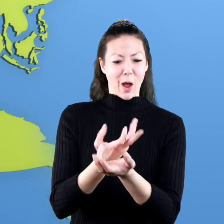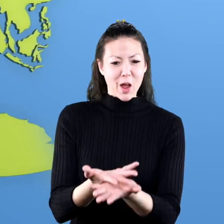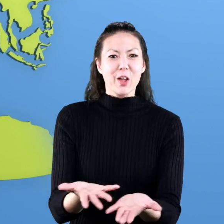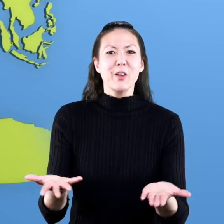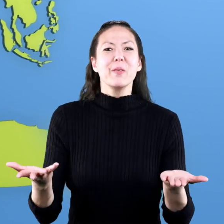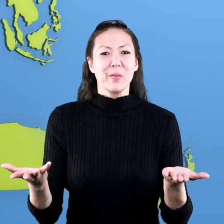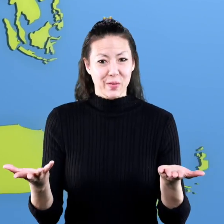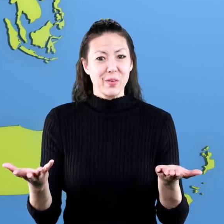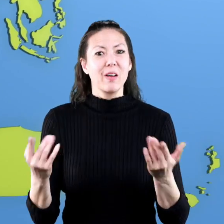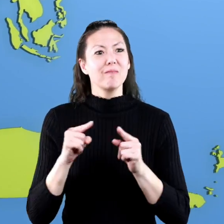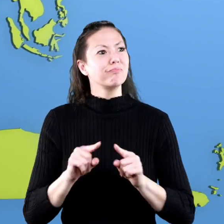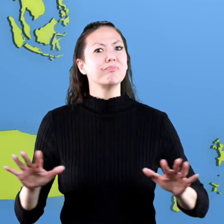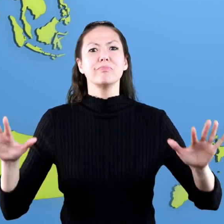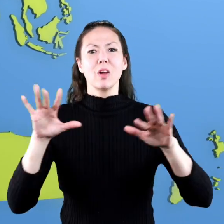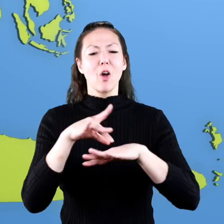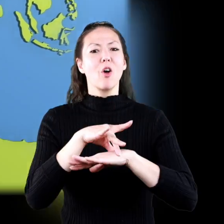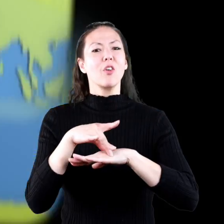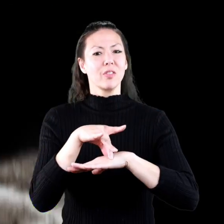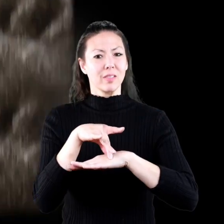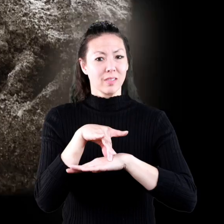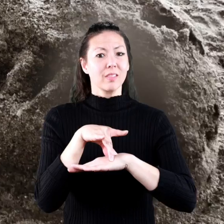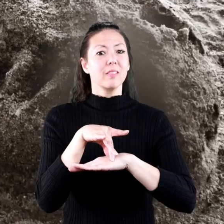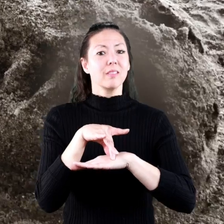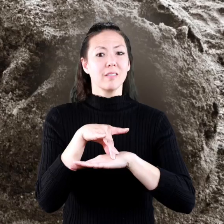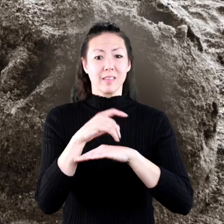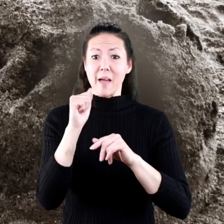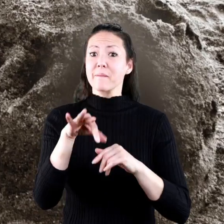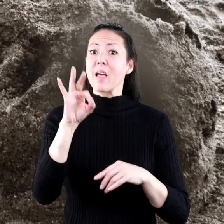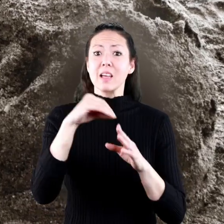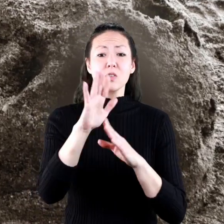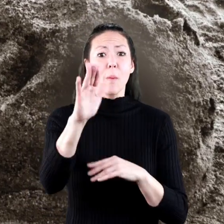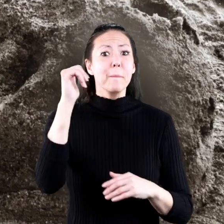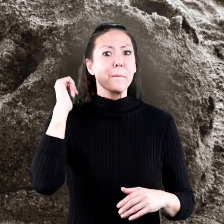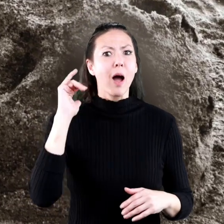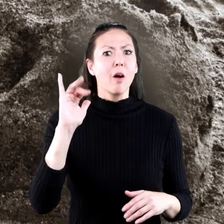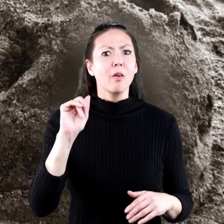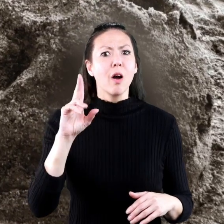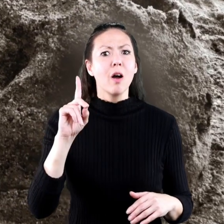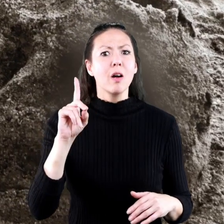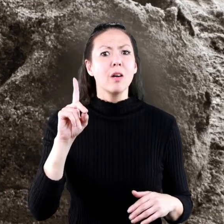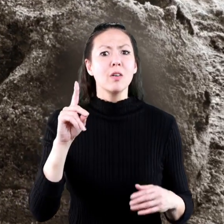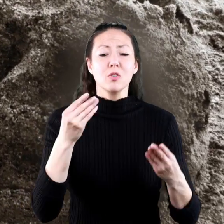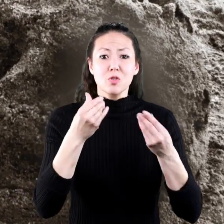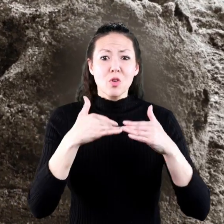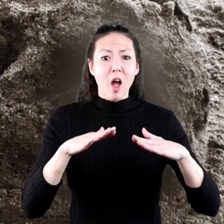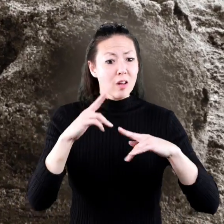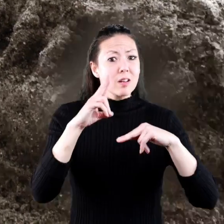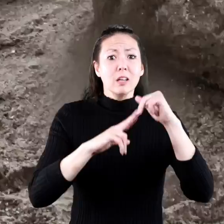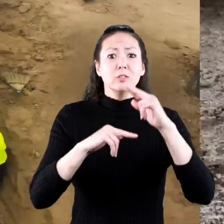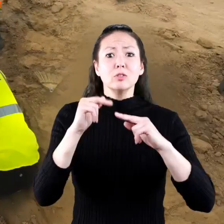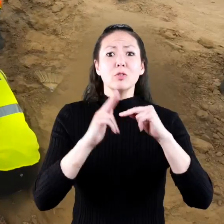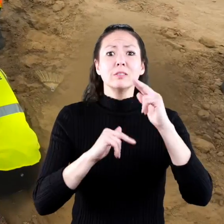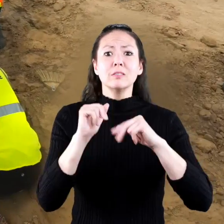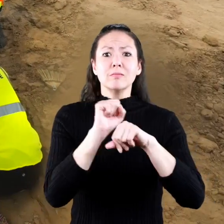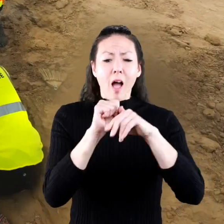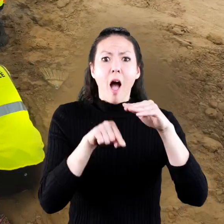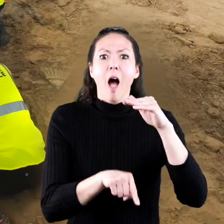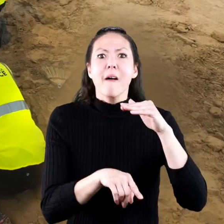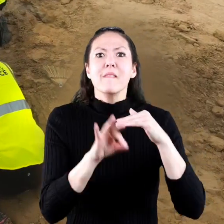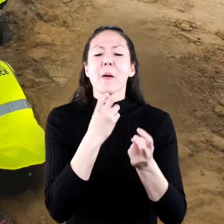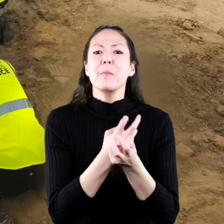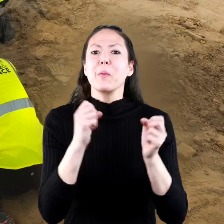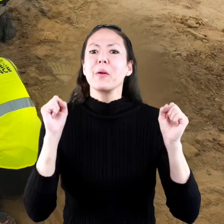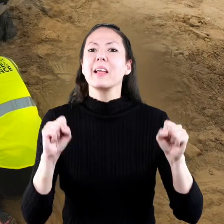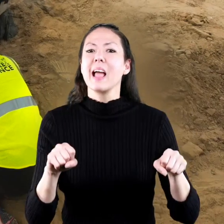have been found on every continent of the world they have been found in backyards and in the ground at construction